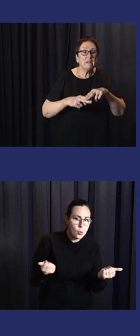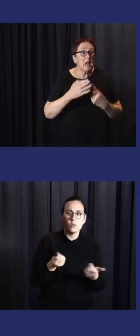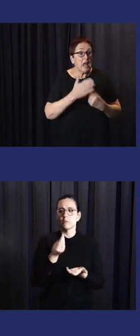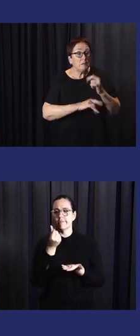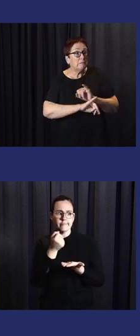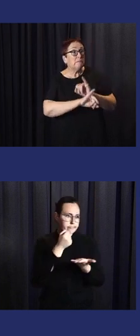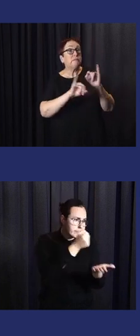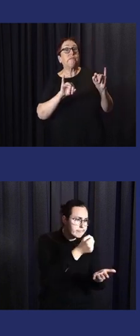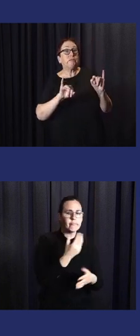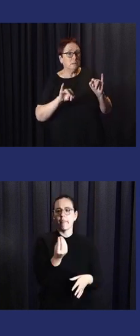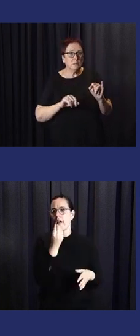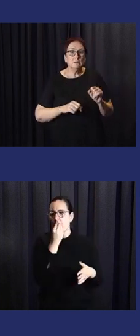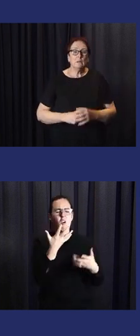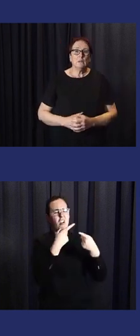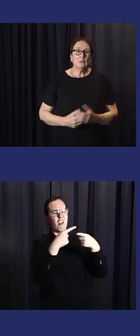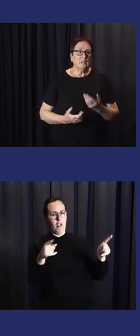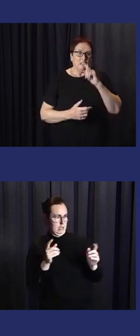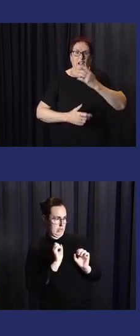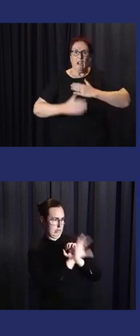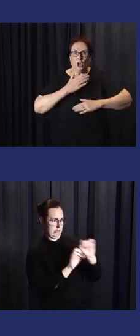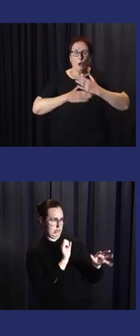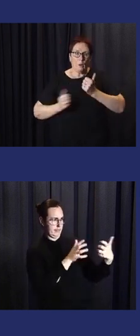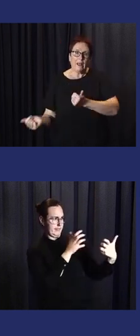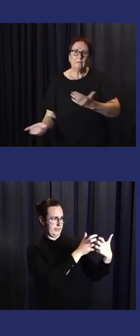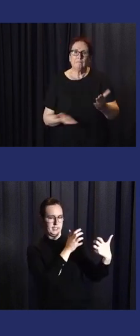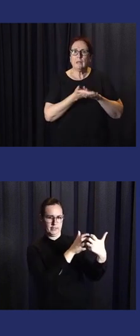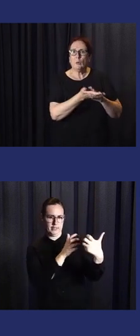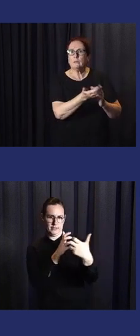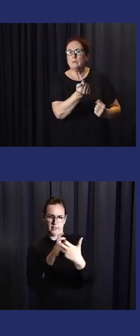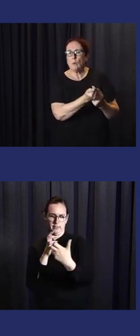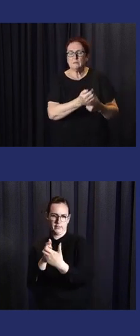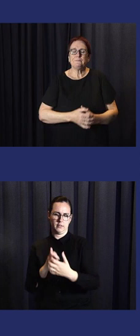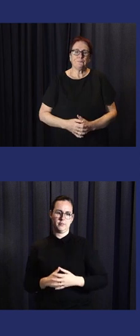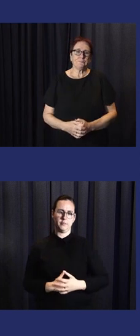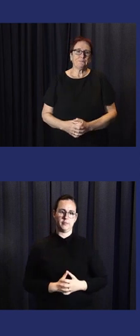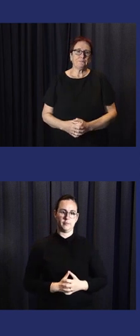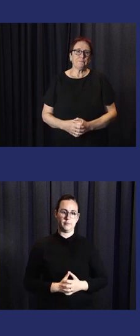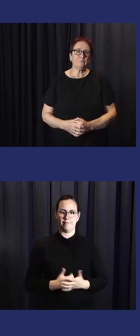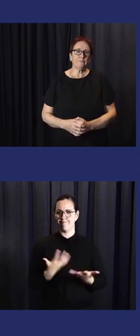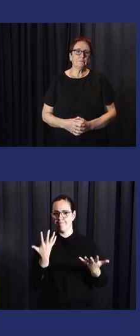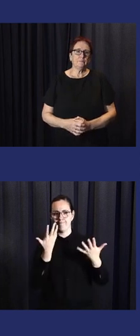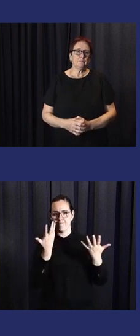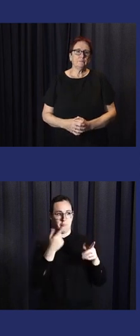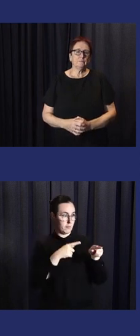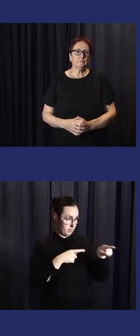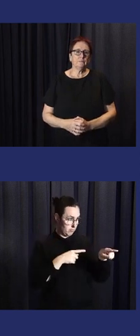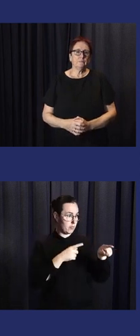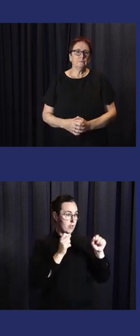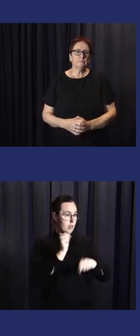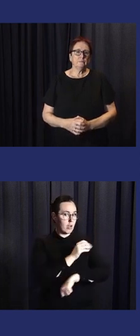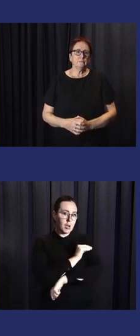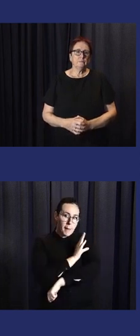to the other area when it's over the capacity of coping.